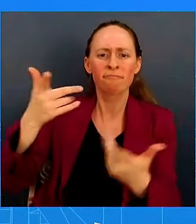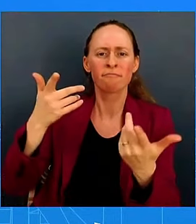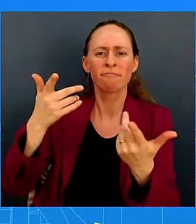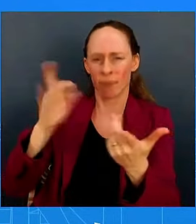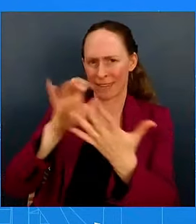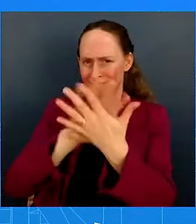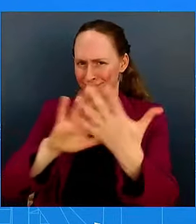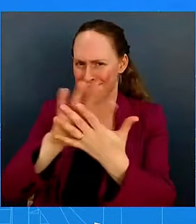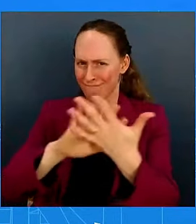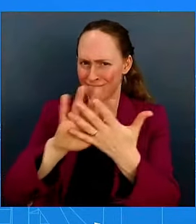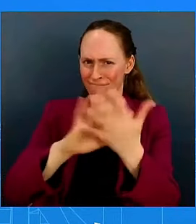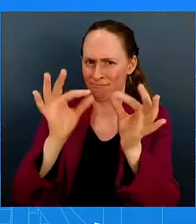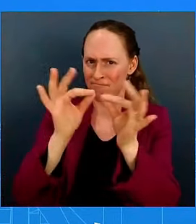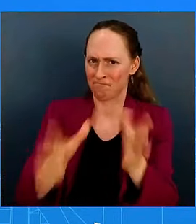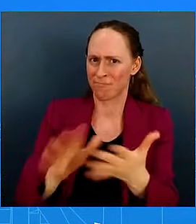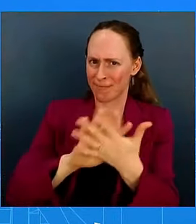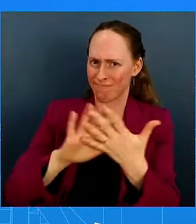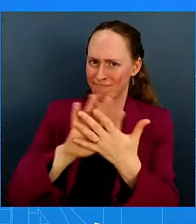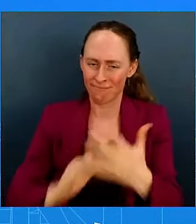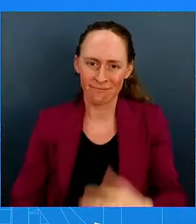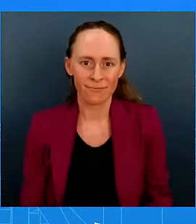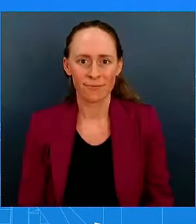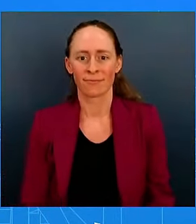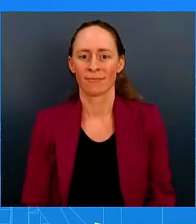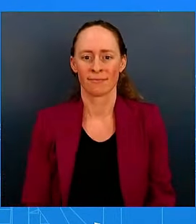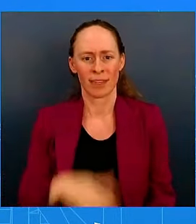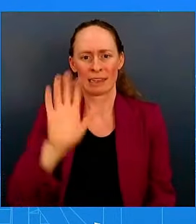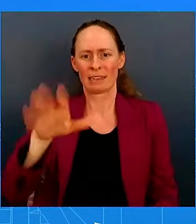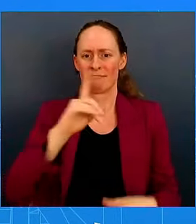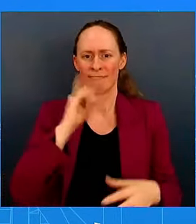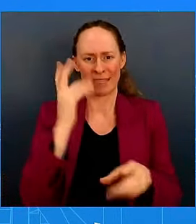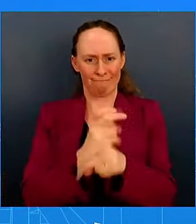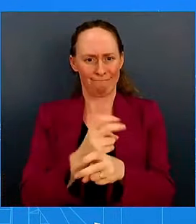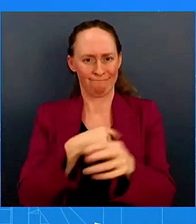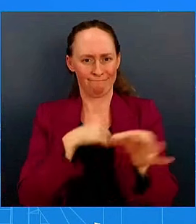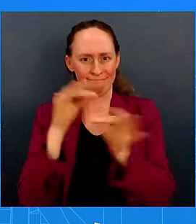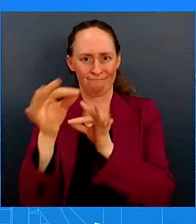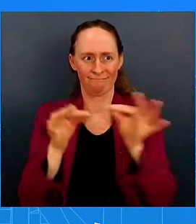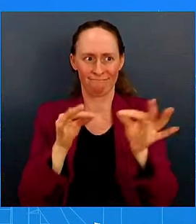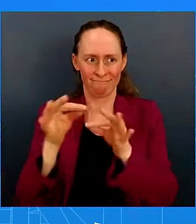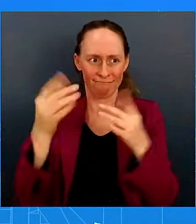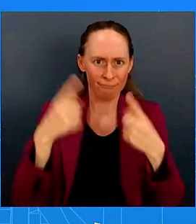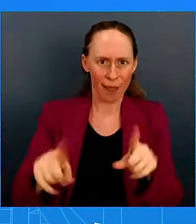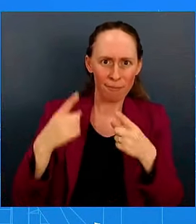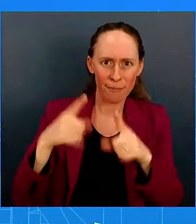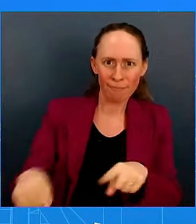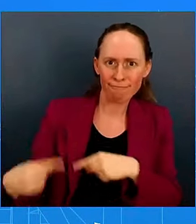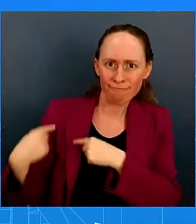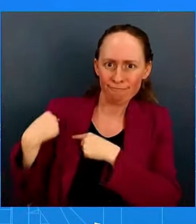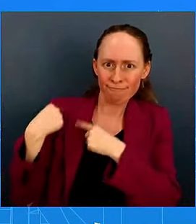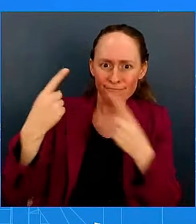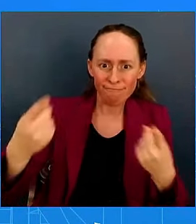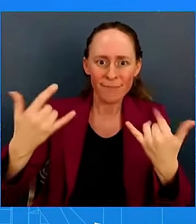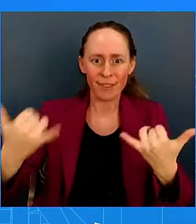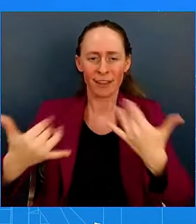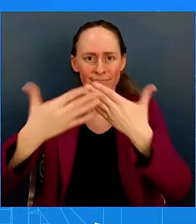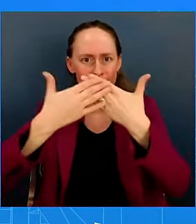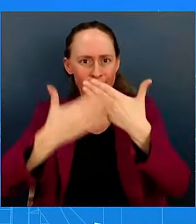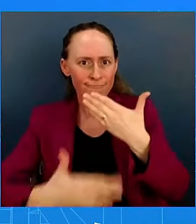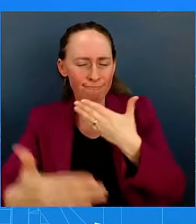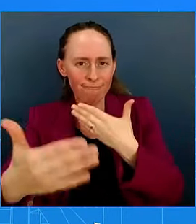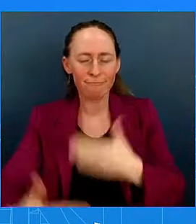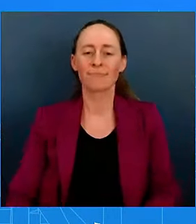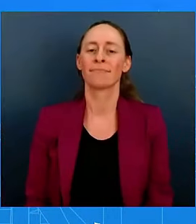exactly how incidents over the last couple of days are going to affect outcomes in the next few days. All I can tell you is